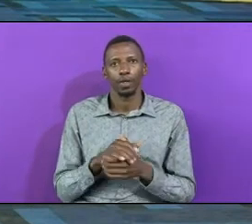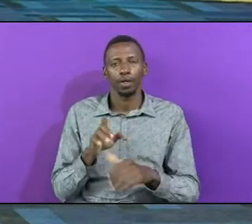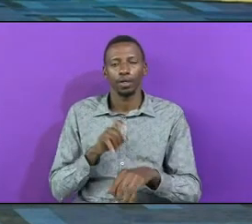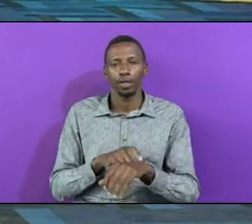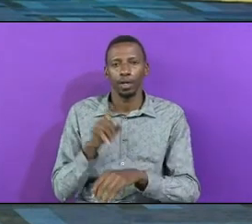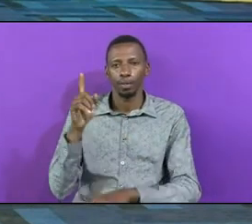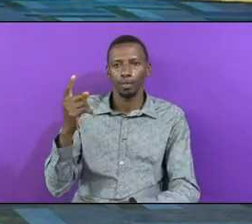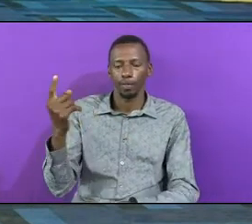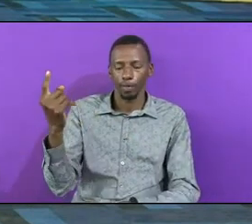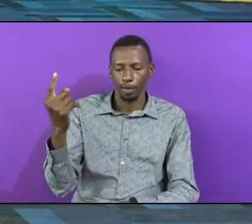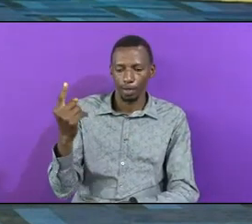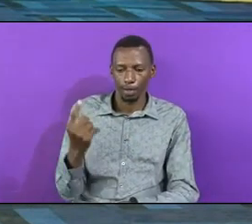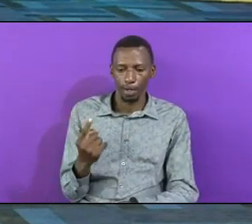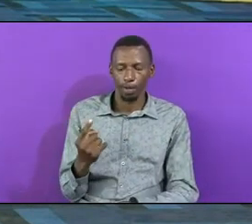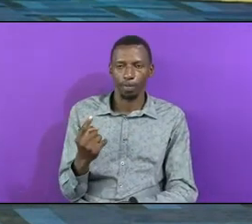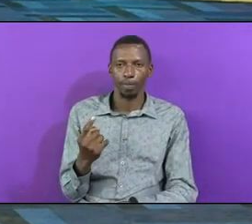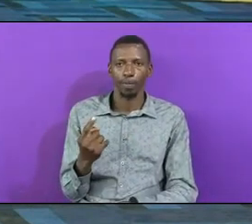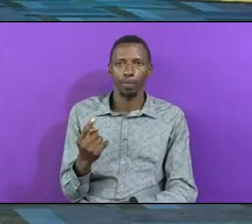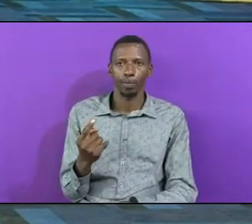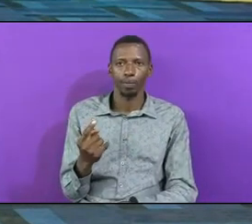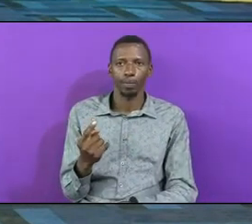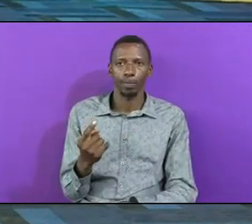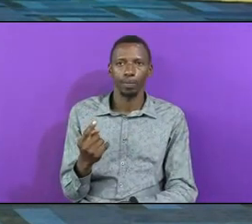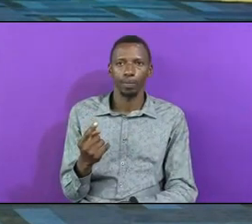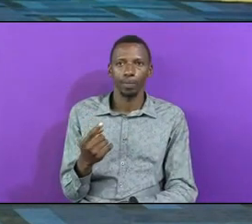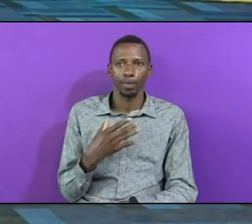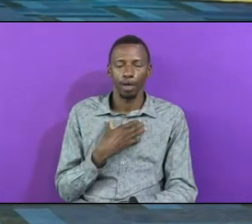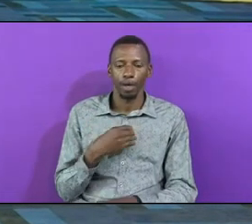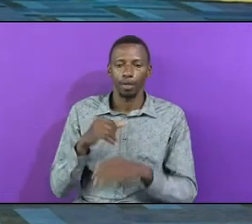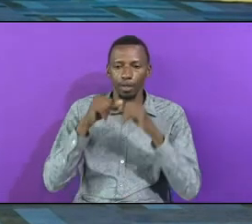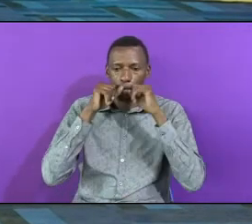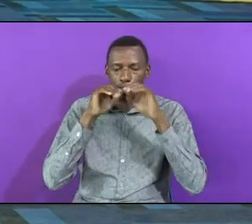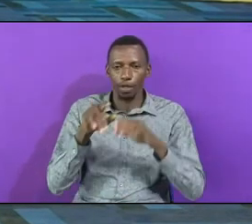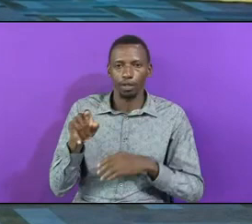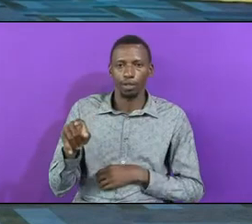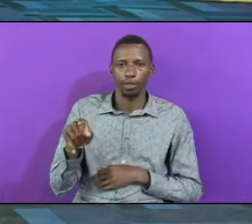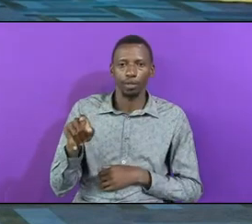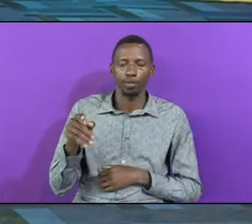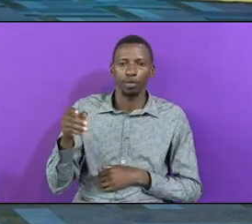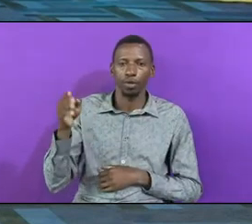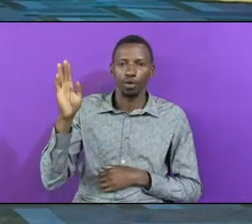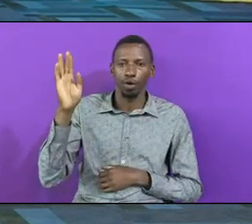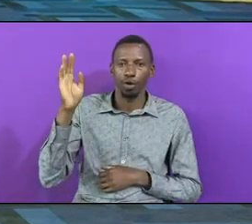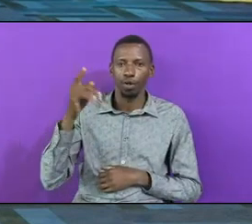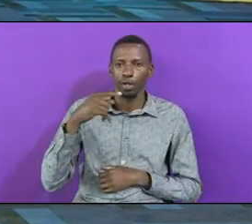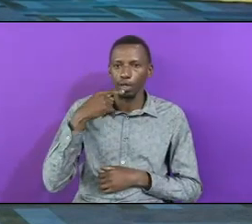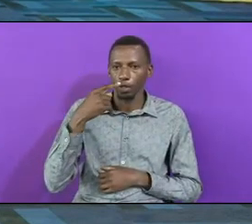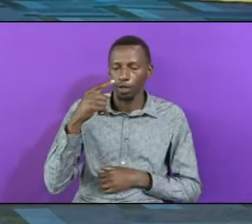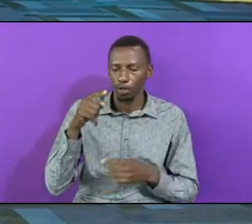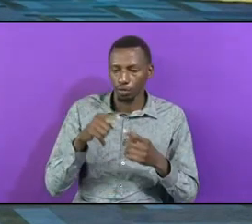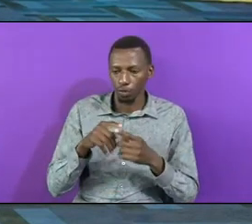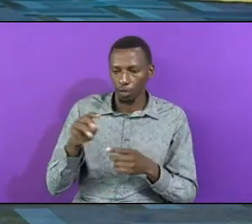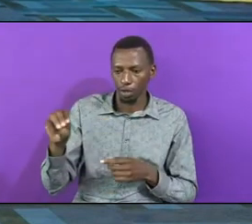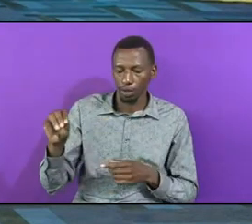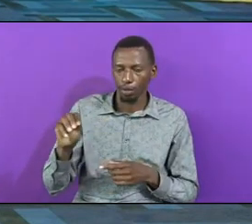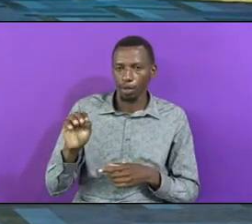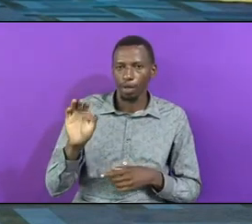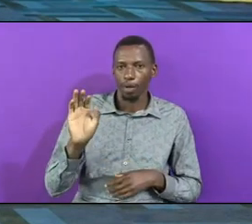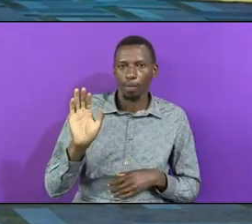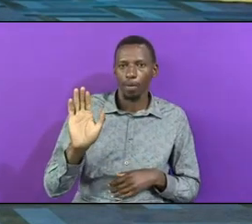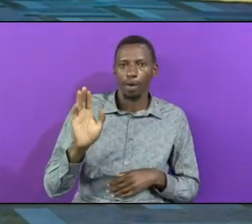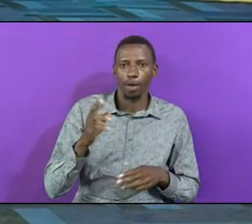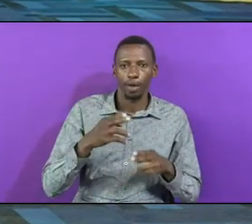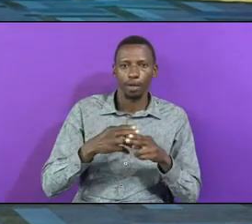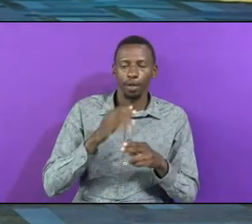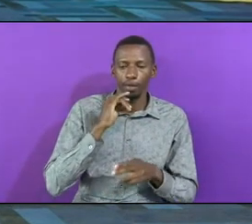From Panaram And Blessed Him And God Said To Him Your Name Is Jacob